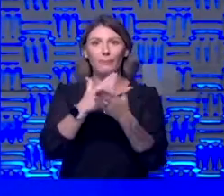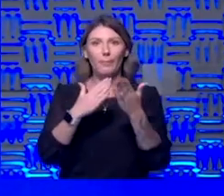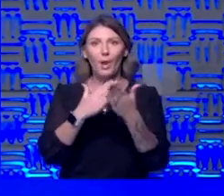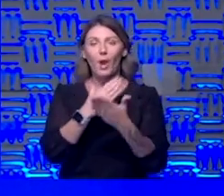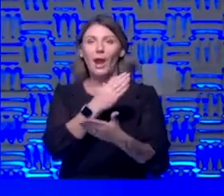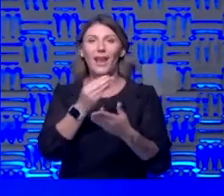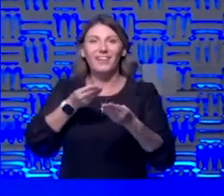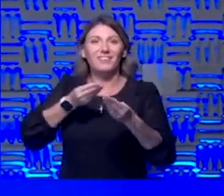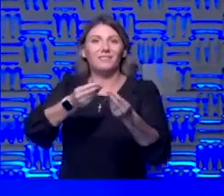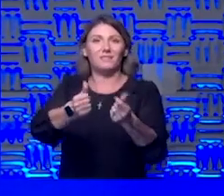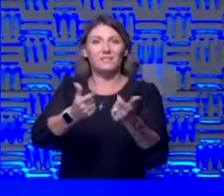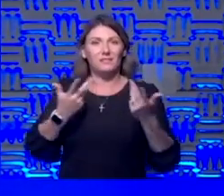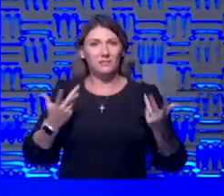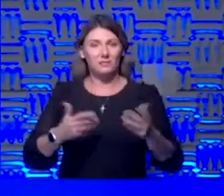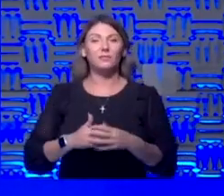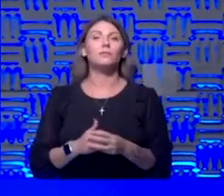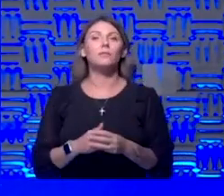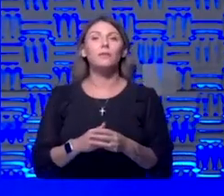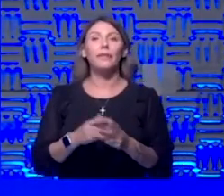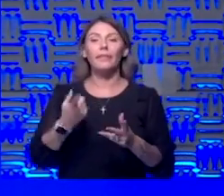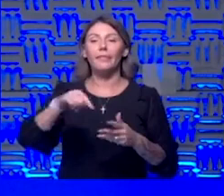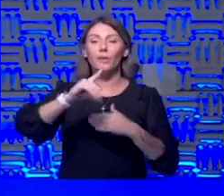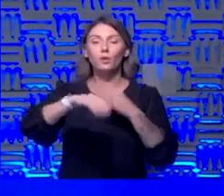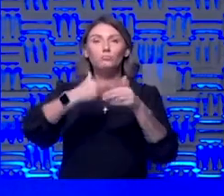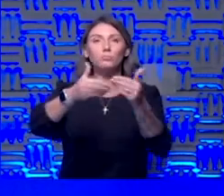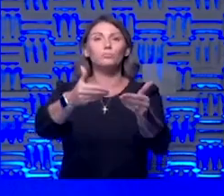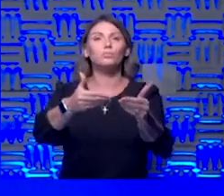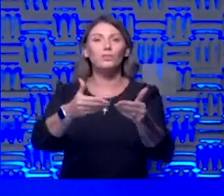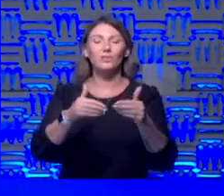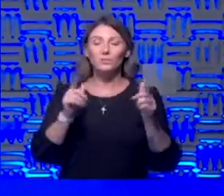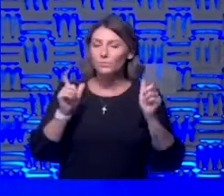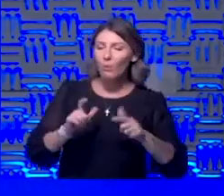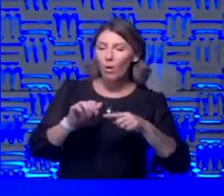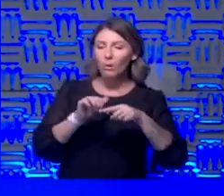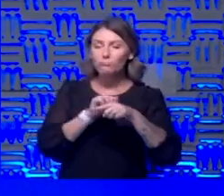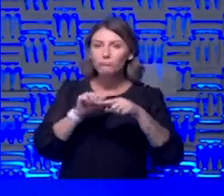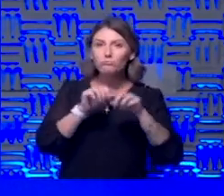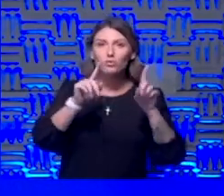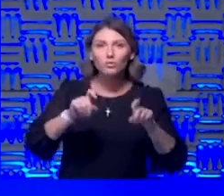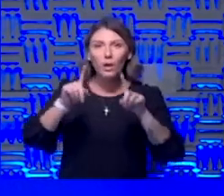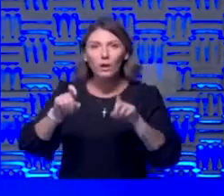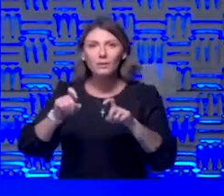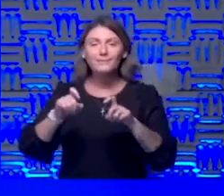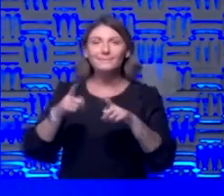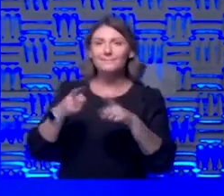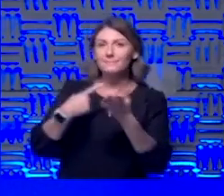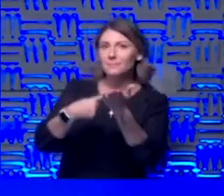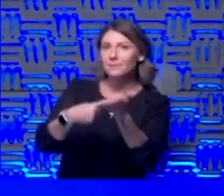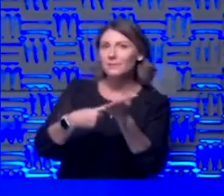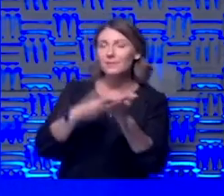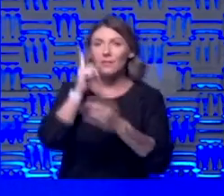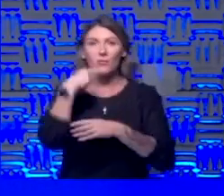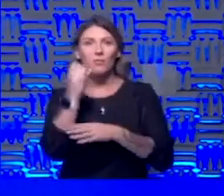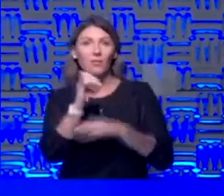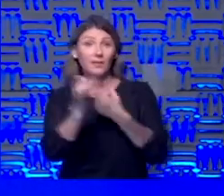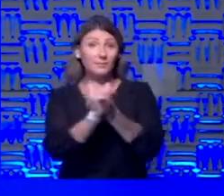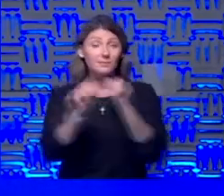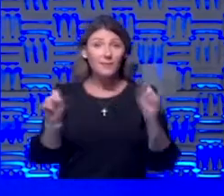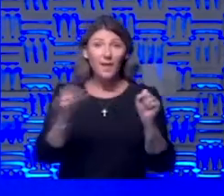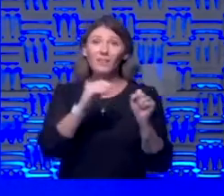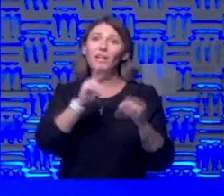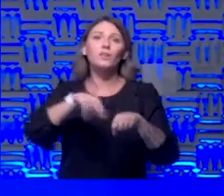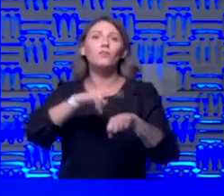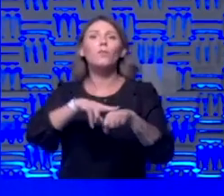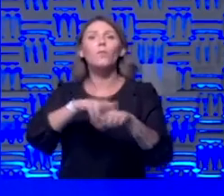as efficacy and so they are moving forward with that the small trials that Dr. Salate talked about do look like they are safe and of course